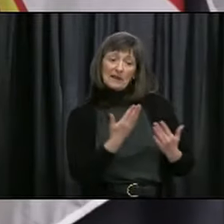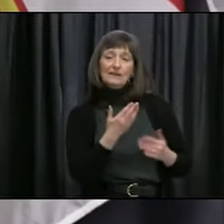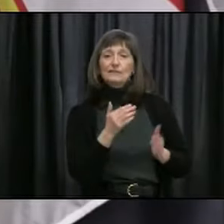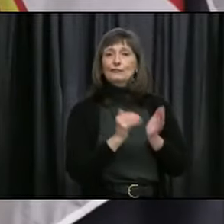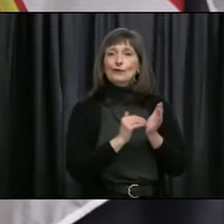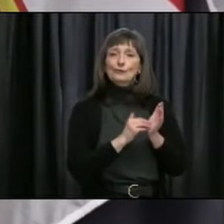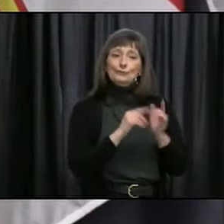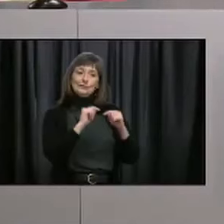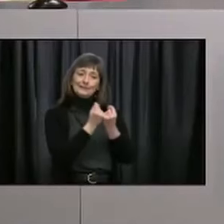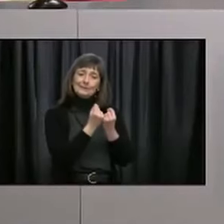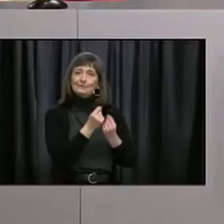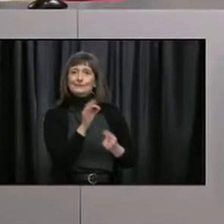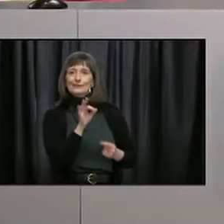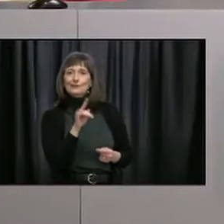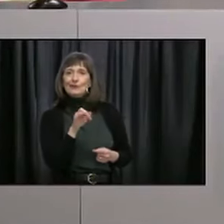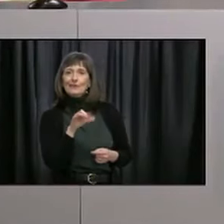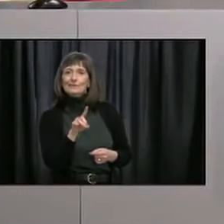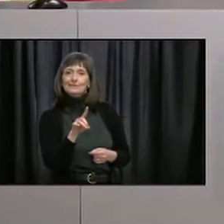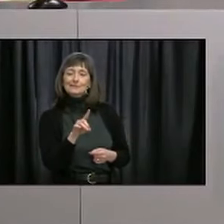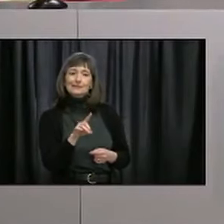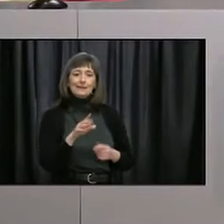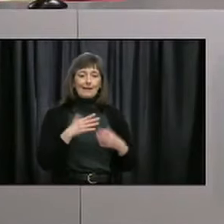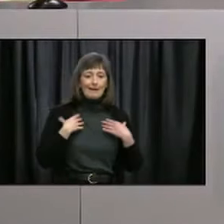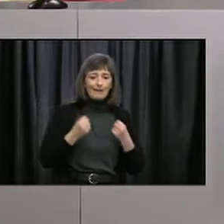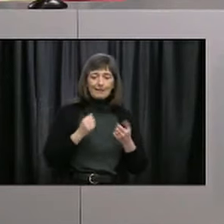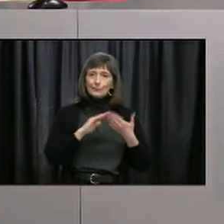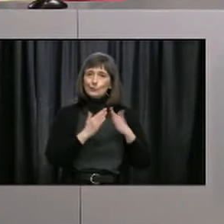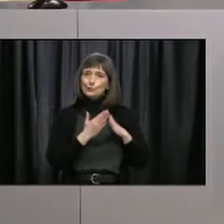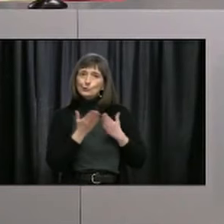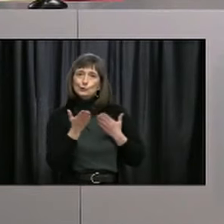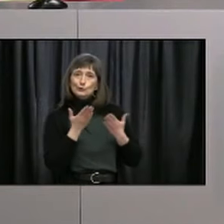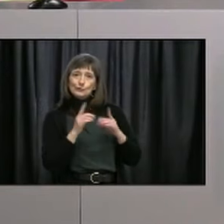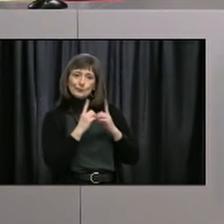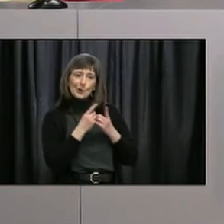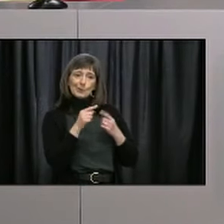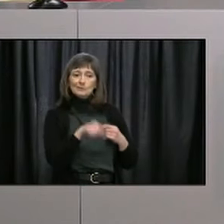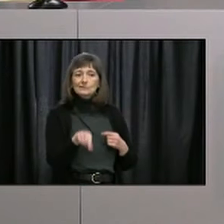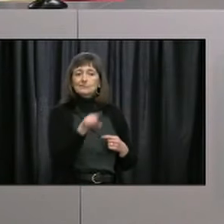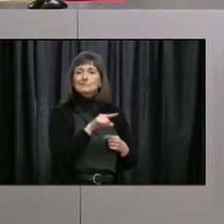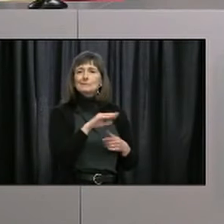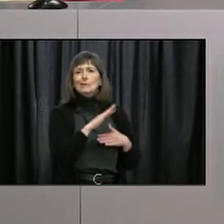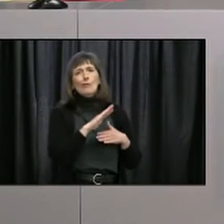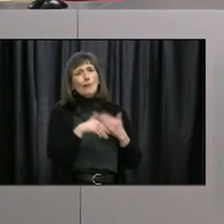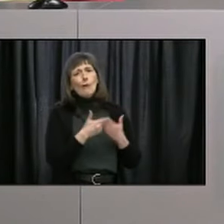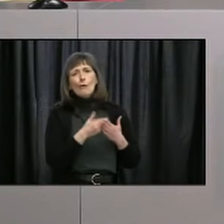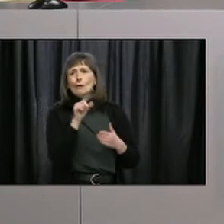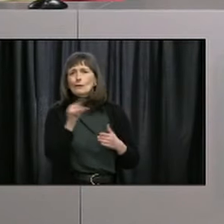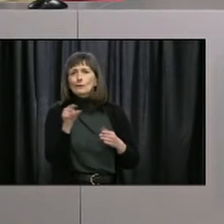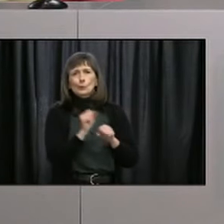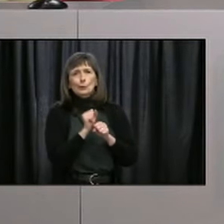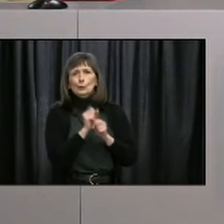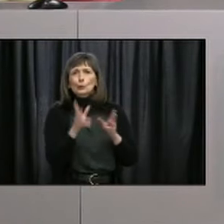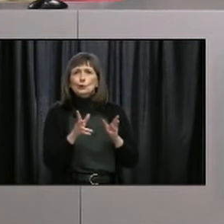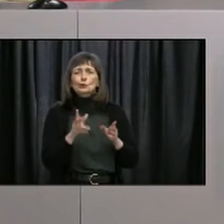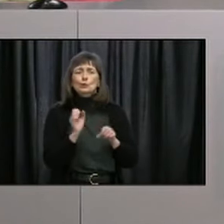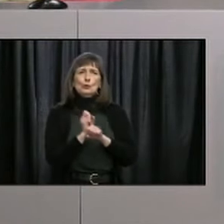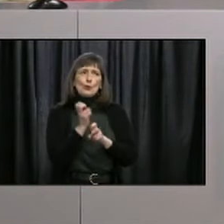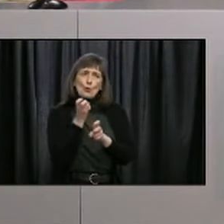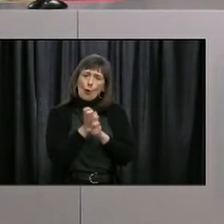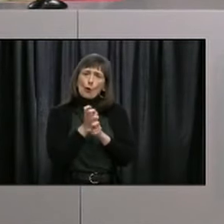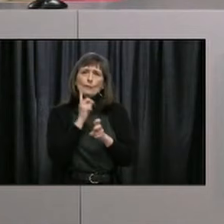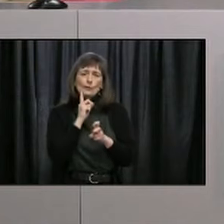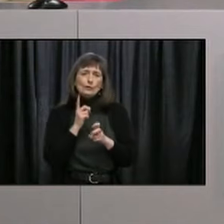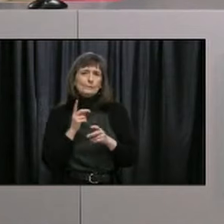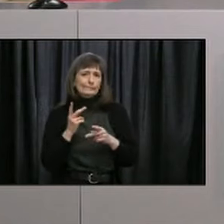and her team, our health and community services department, and all the public sector workers who have worked